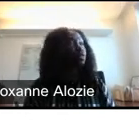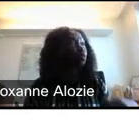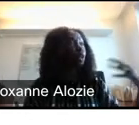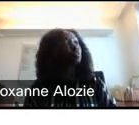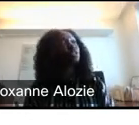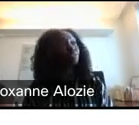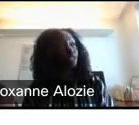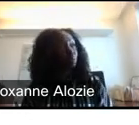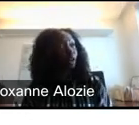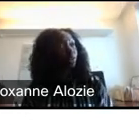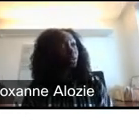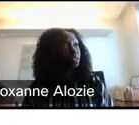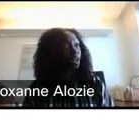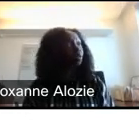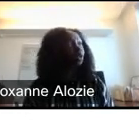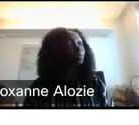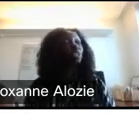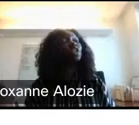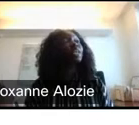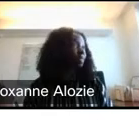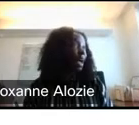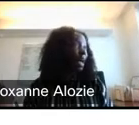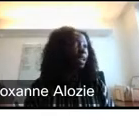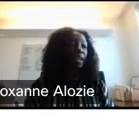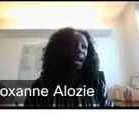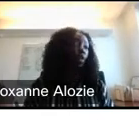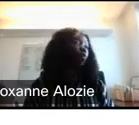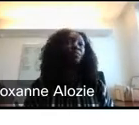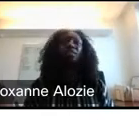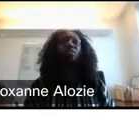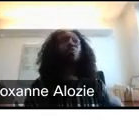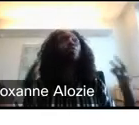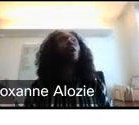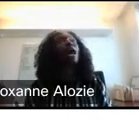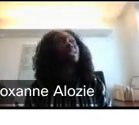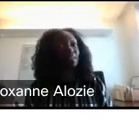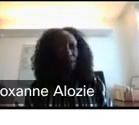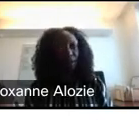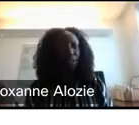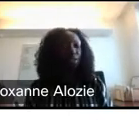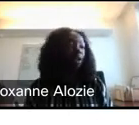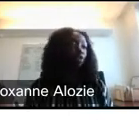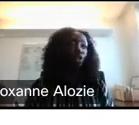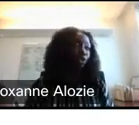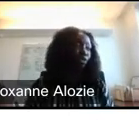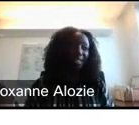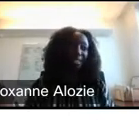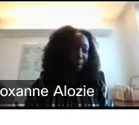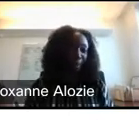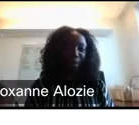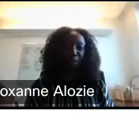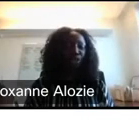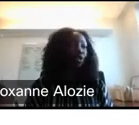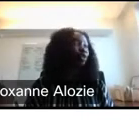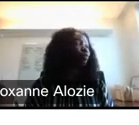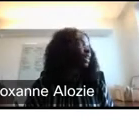that's where those investment priorities come in. We're going to be looking at that. Now we invest in a variety of areas. We don't invest in